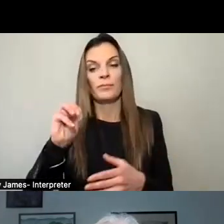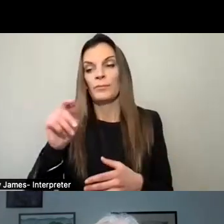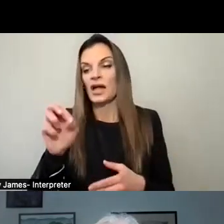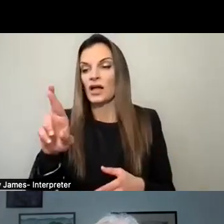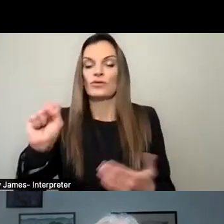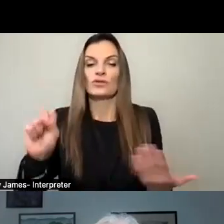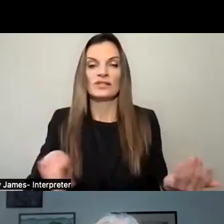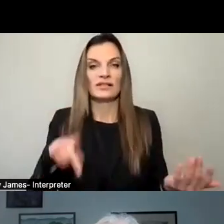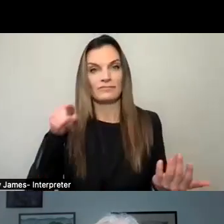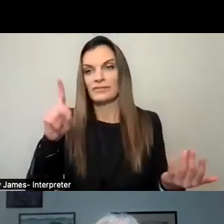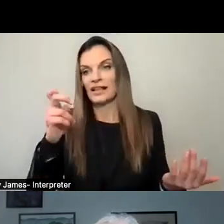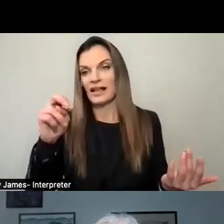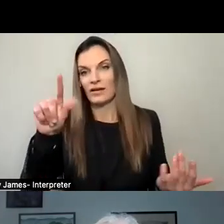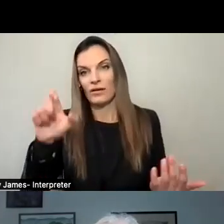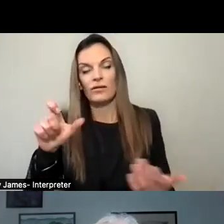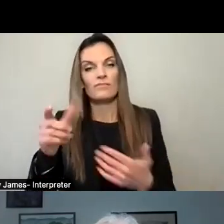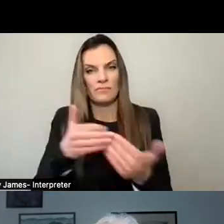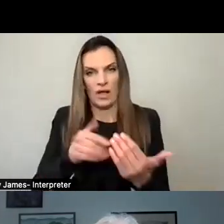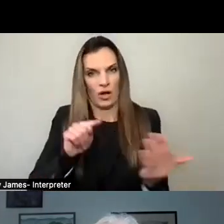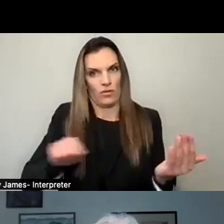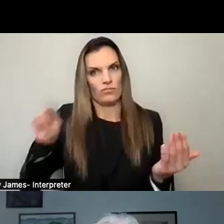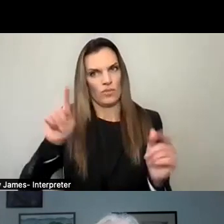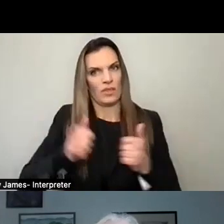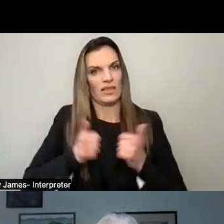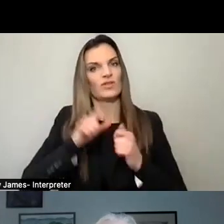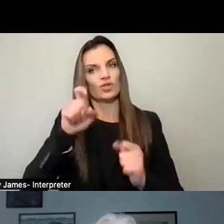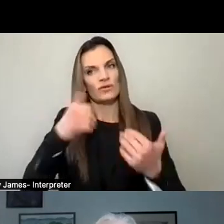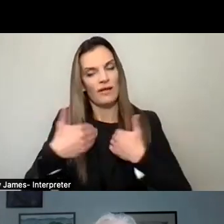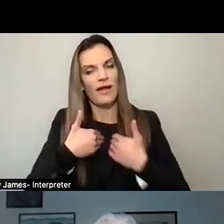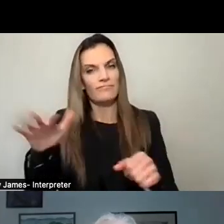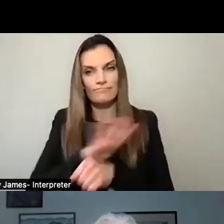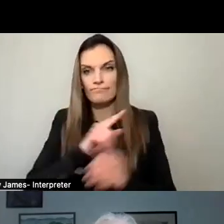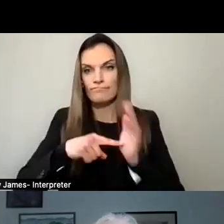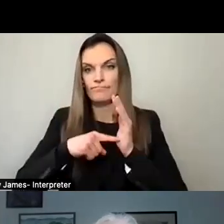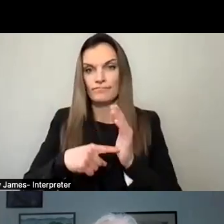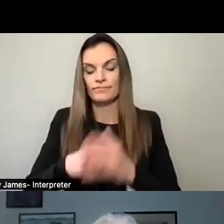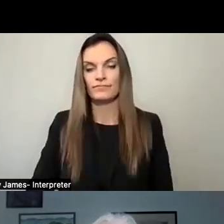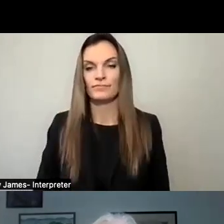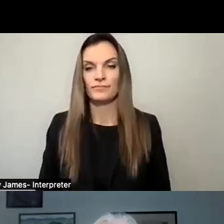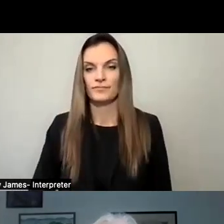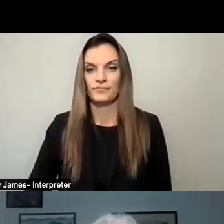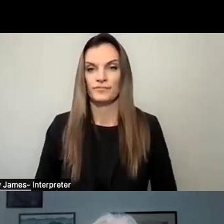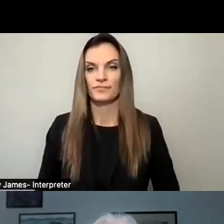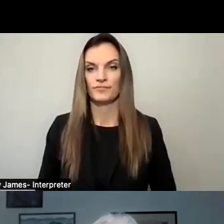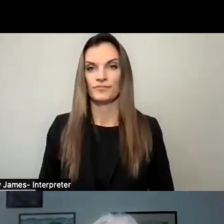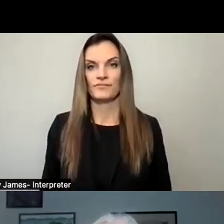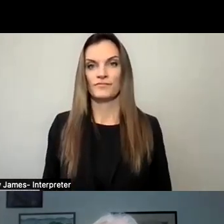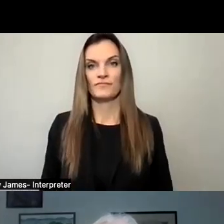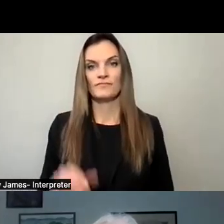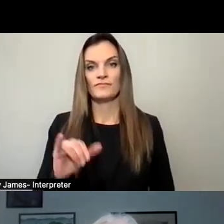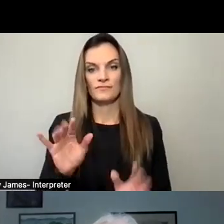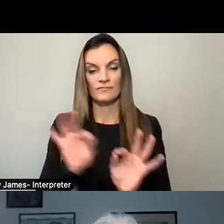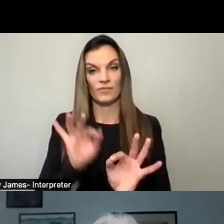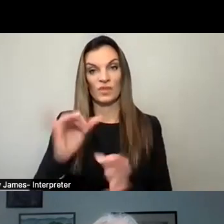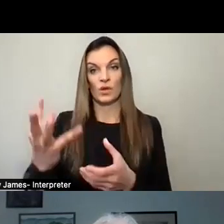else. We want to make sure that you have that representation easily and simply. And then what I want to do is make sure that